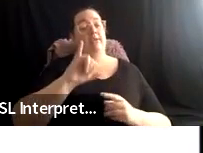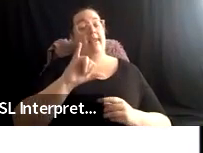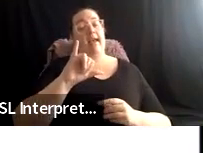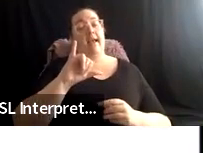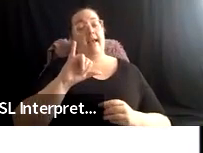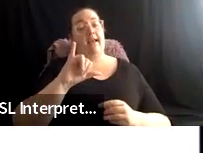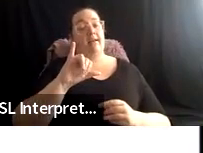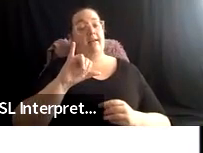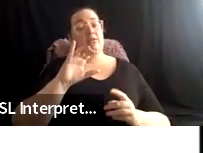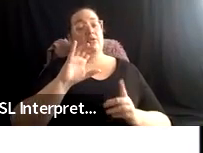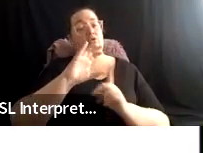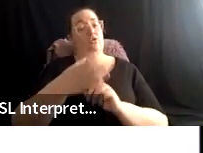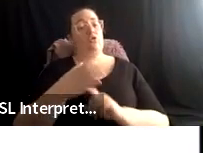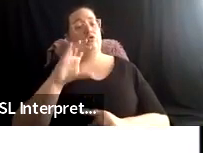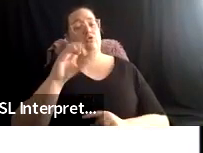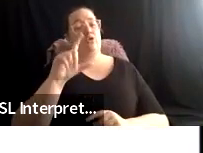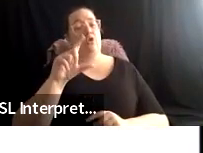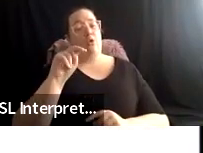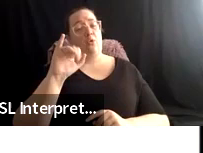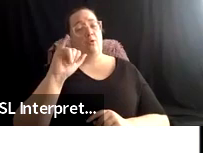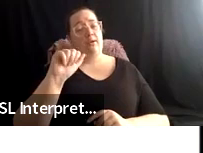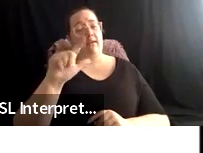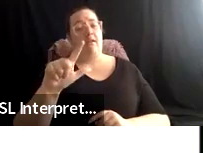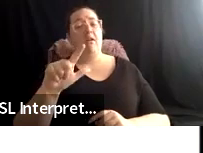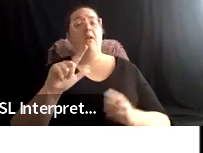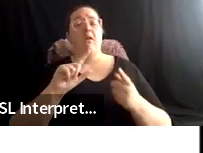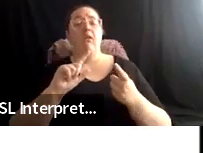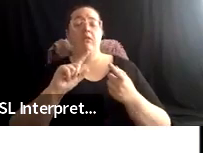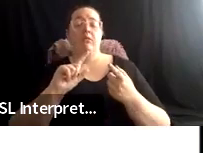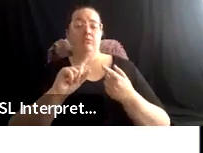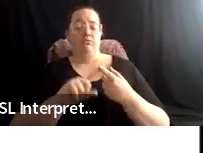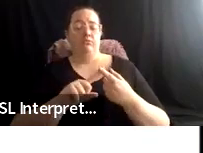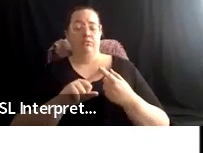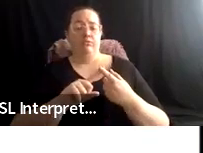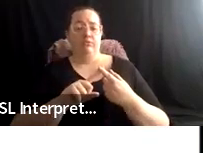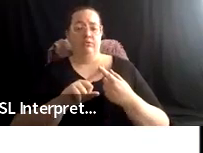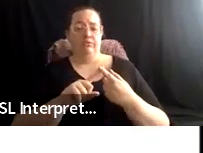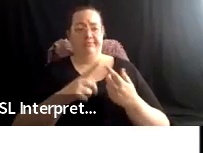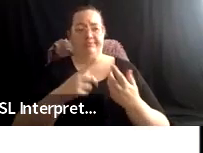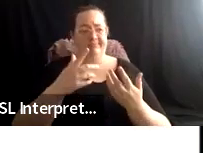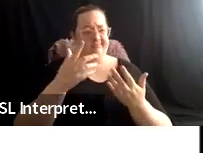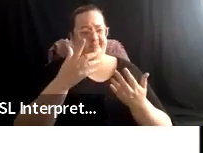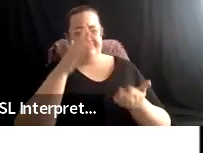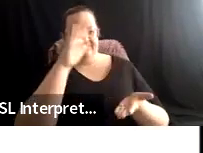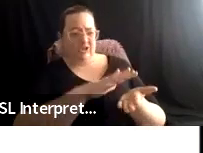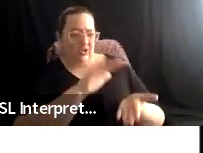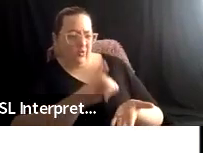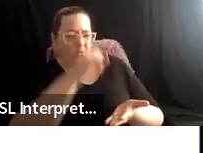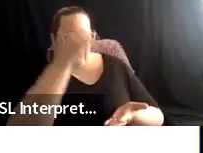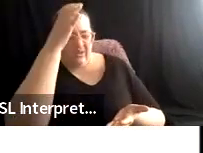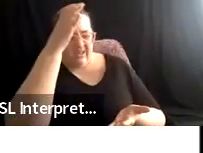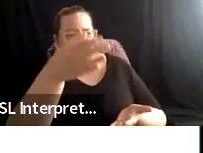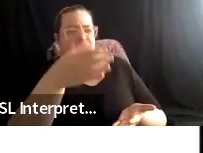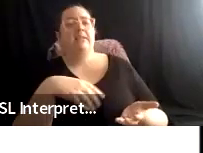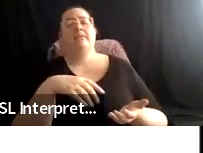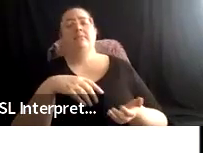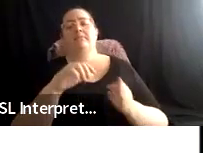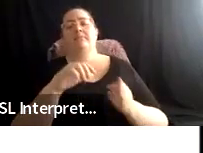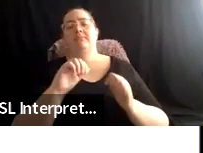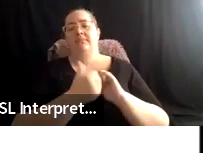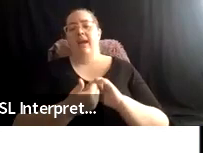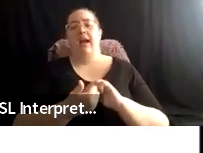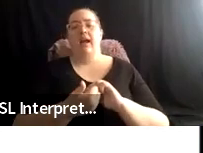You know, what, what really do we do to be in right relationship to, um, indigenous communities around us, indigenous artists?